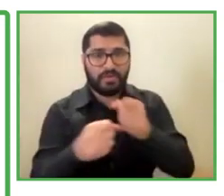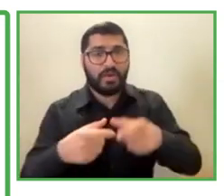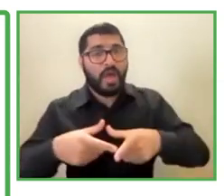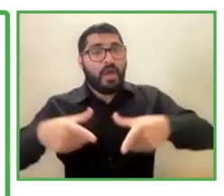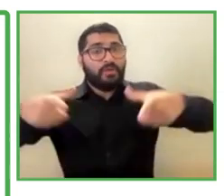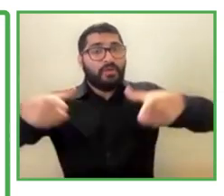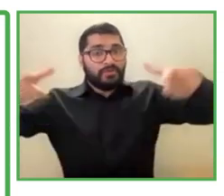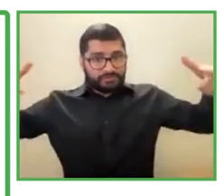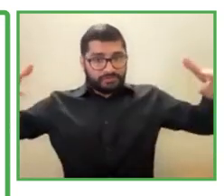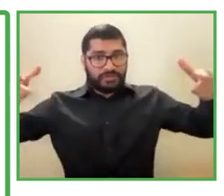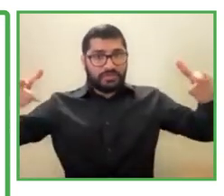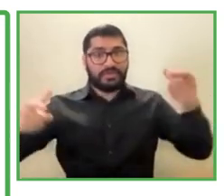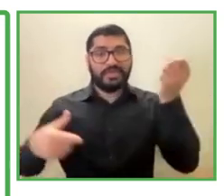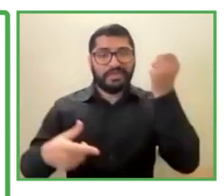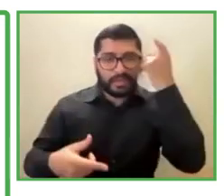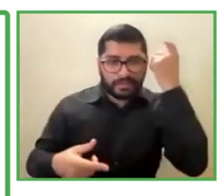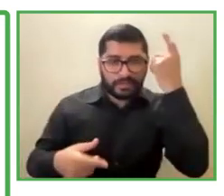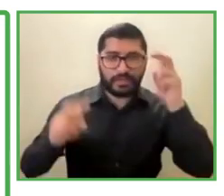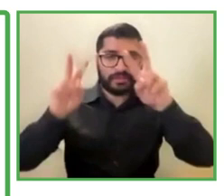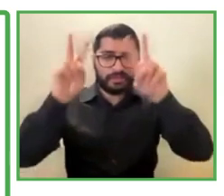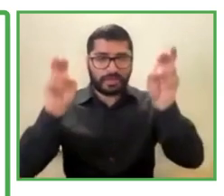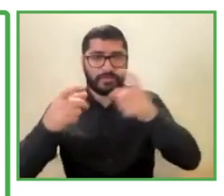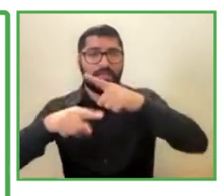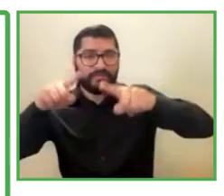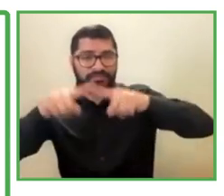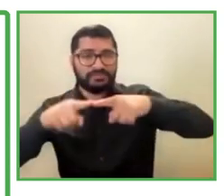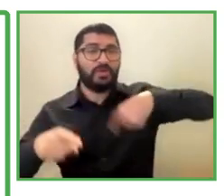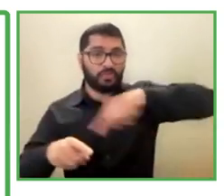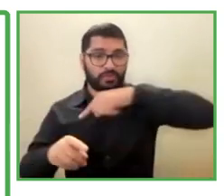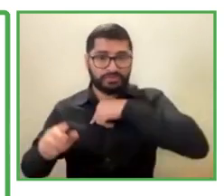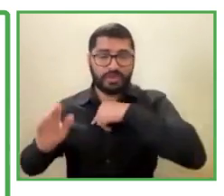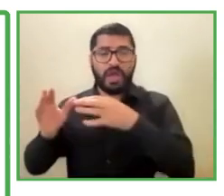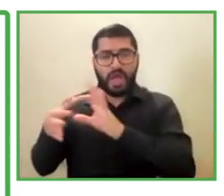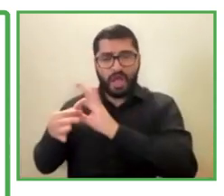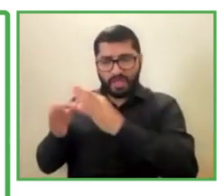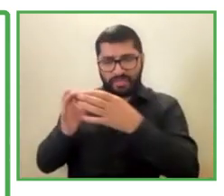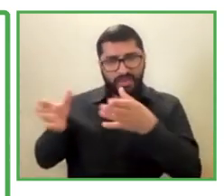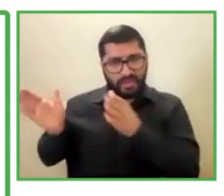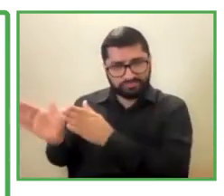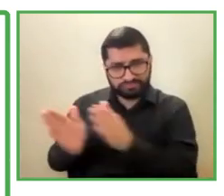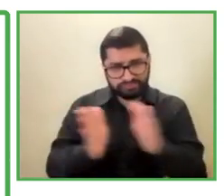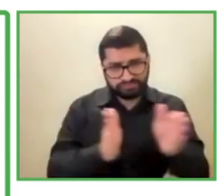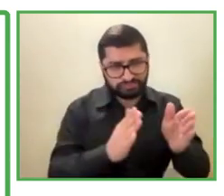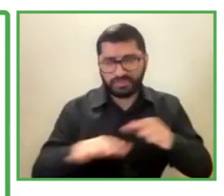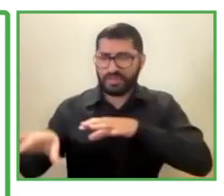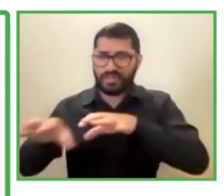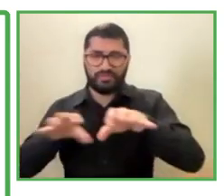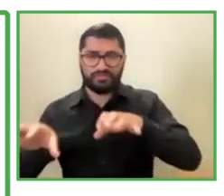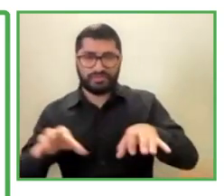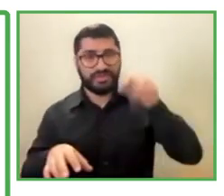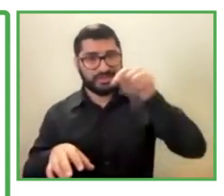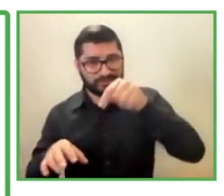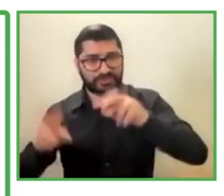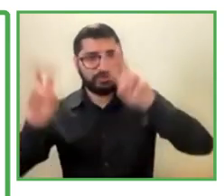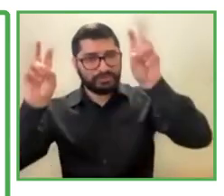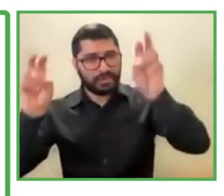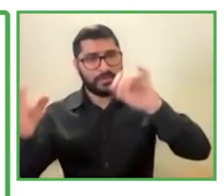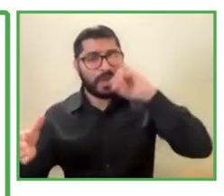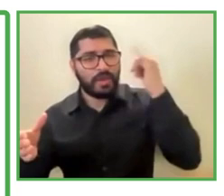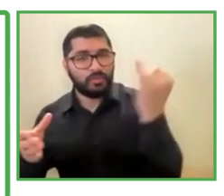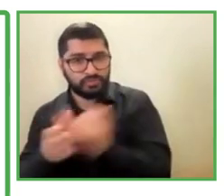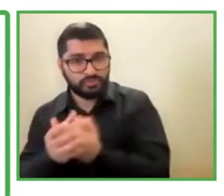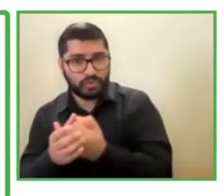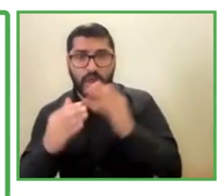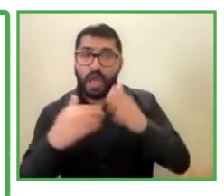invite the suppliers, the entrepreneurs who work with us in terms of, you know, providing various kinds of services,